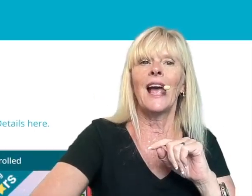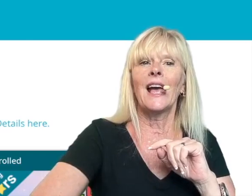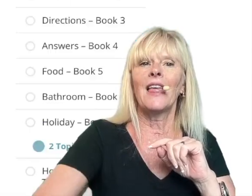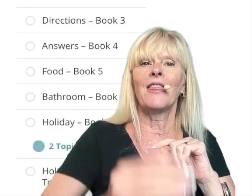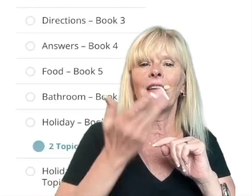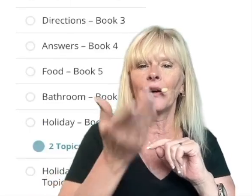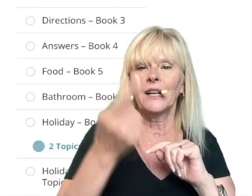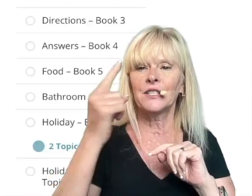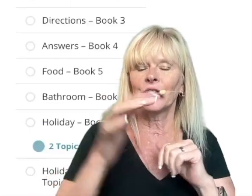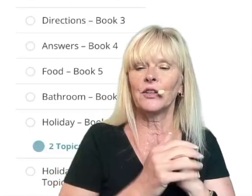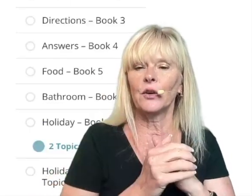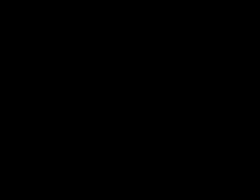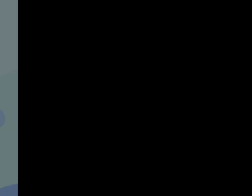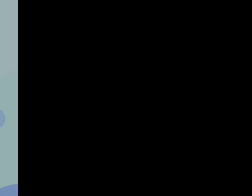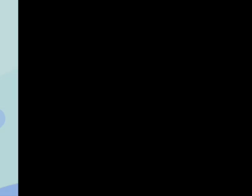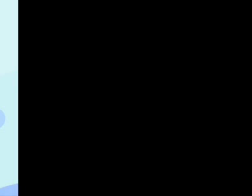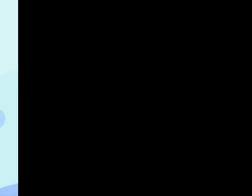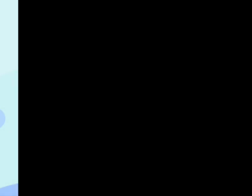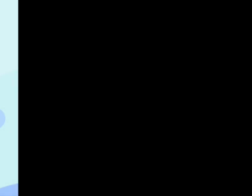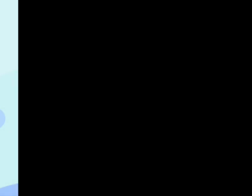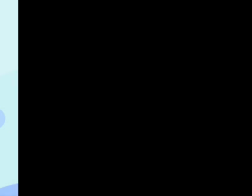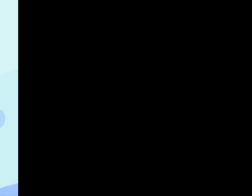and there it is for you